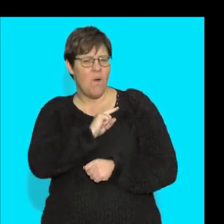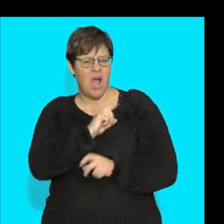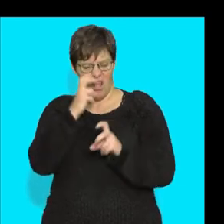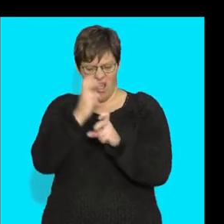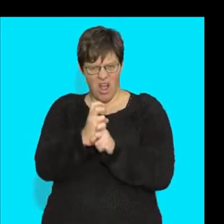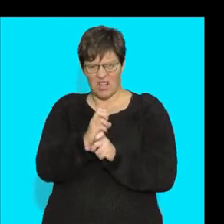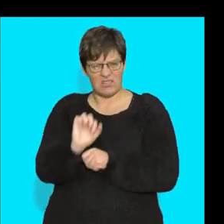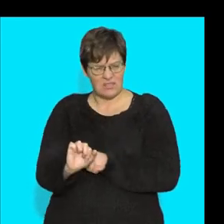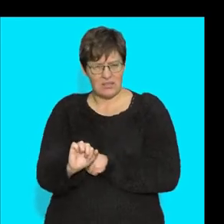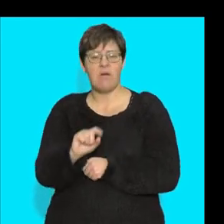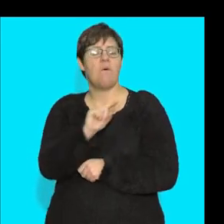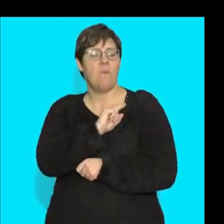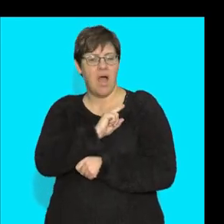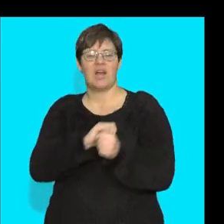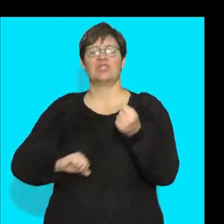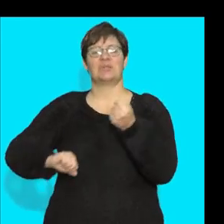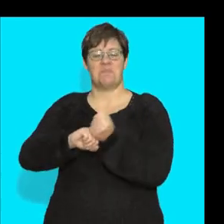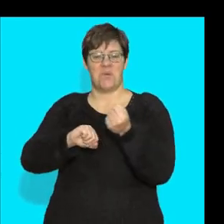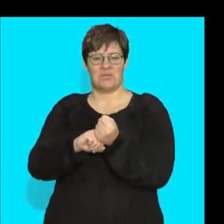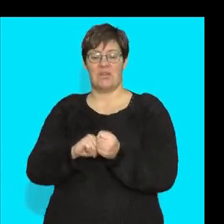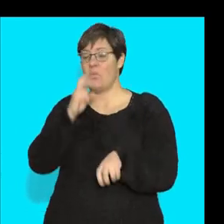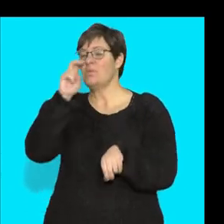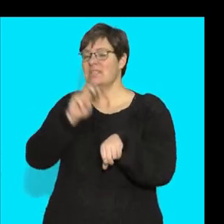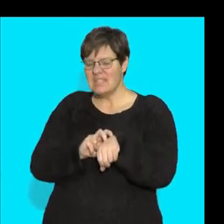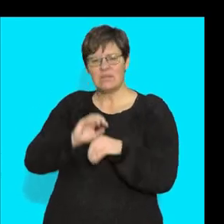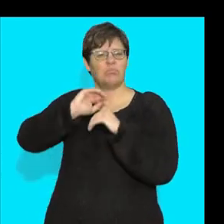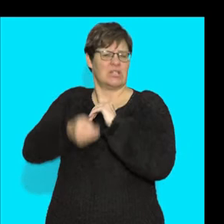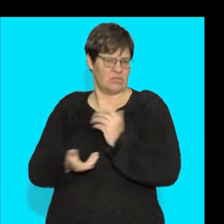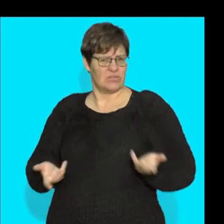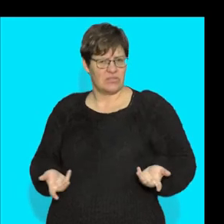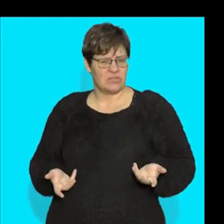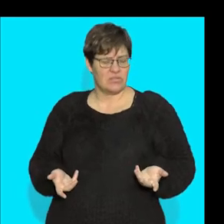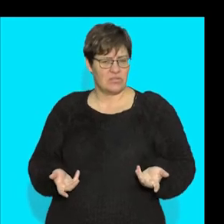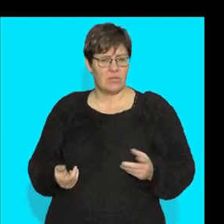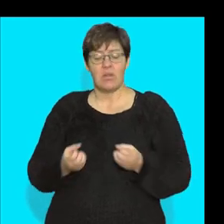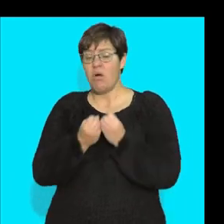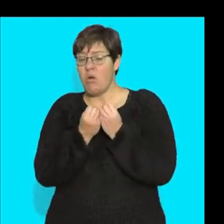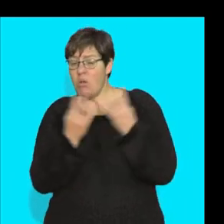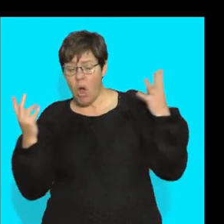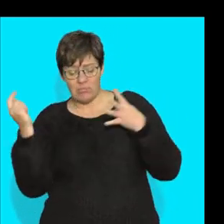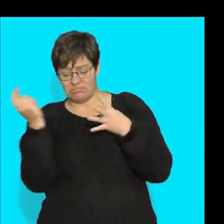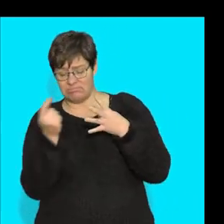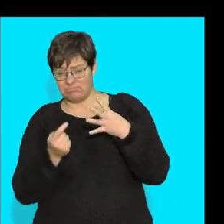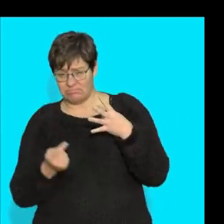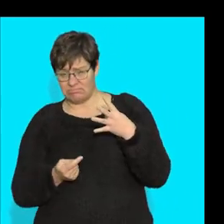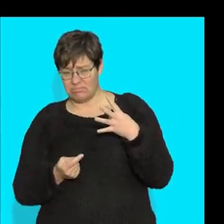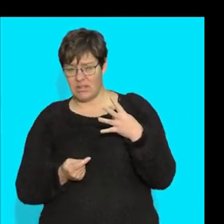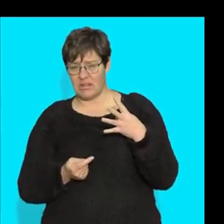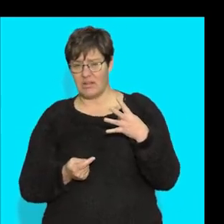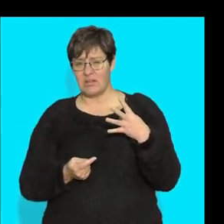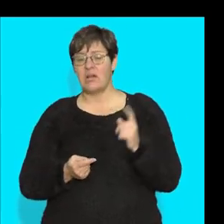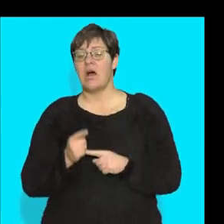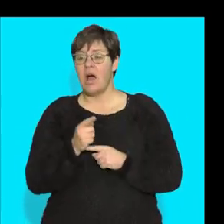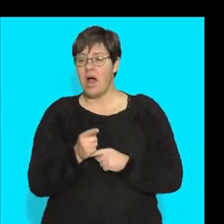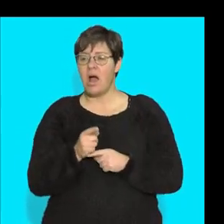hard? Because it's support. We need protection. All right, guys, very importantly, but a lot of the things you're going to do when you delete the